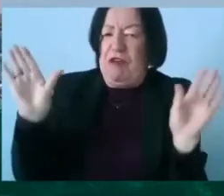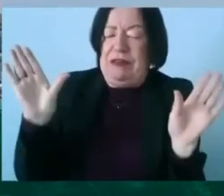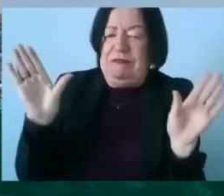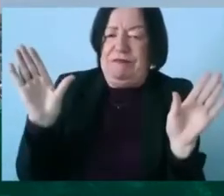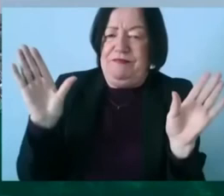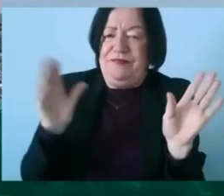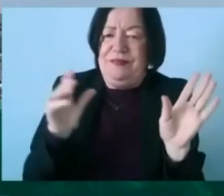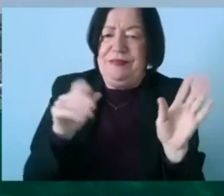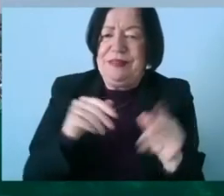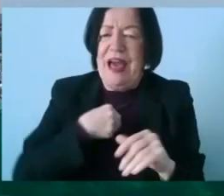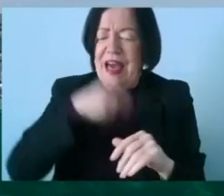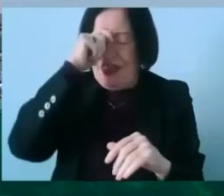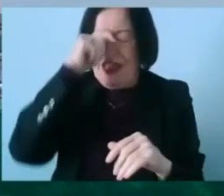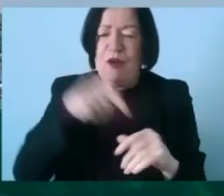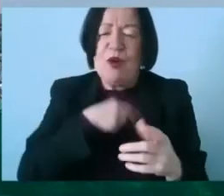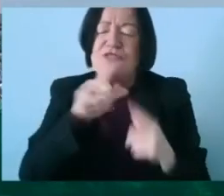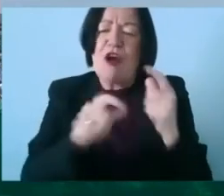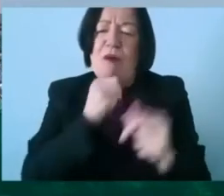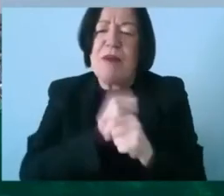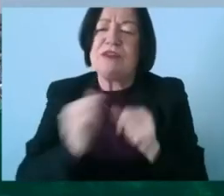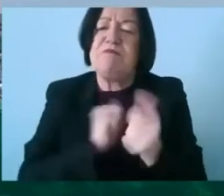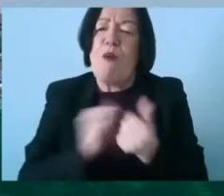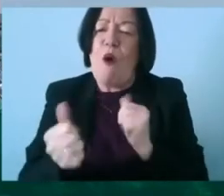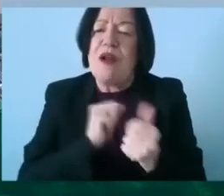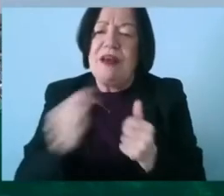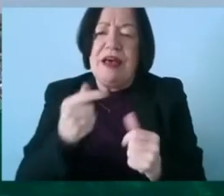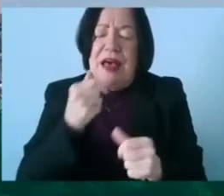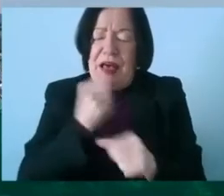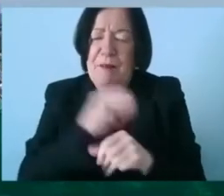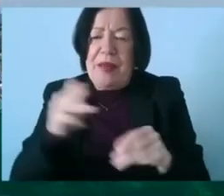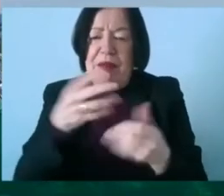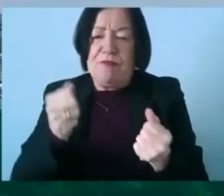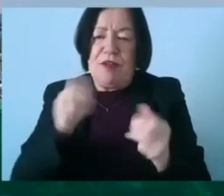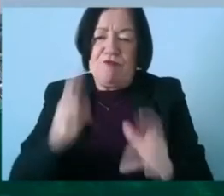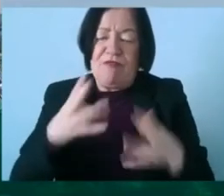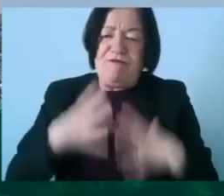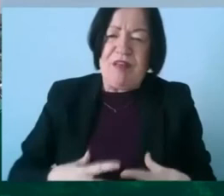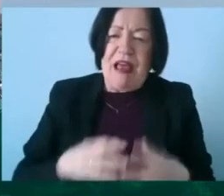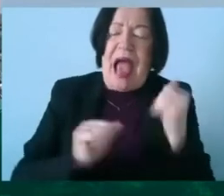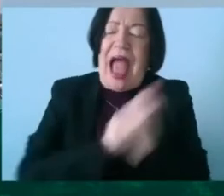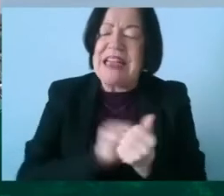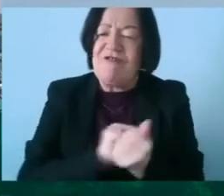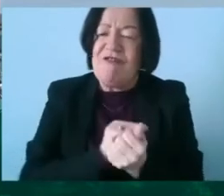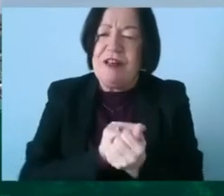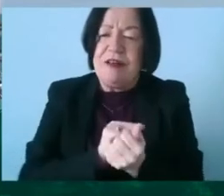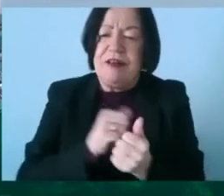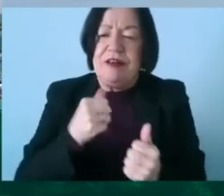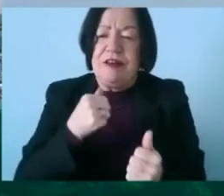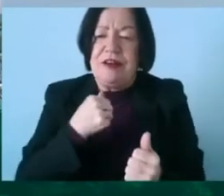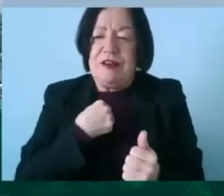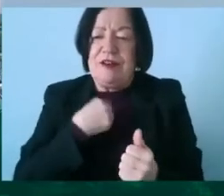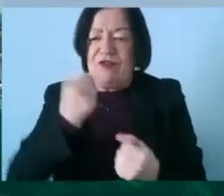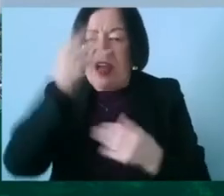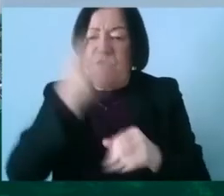and really i think when we're talking about sport it's about getting people fit and getting people active i i think we forget about the